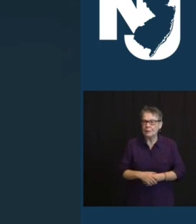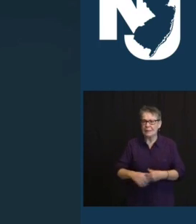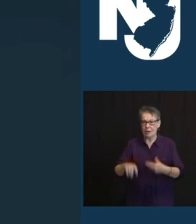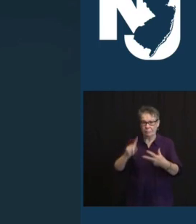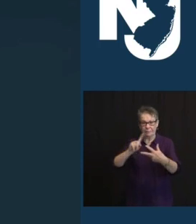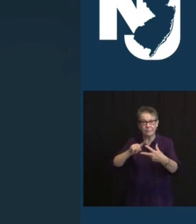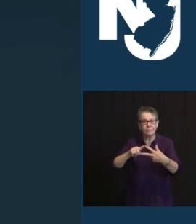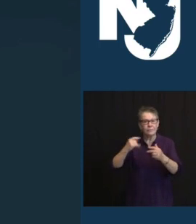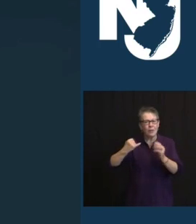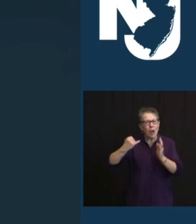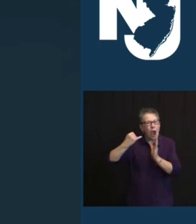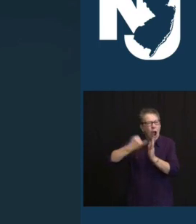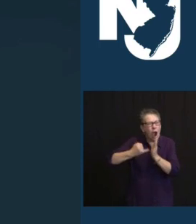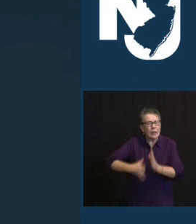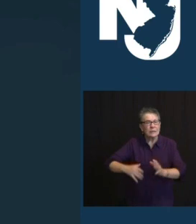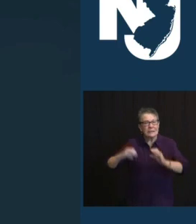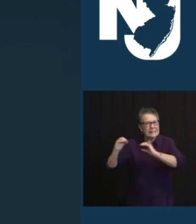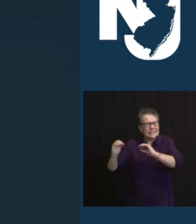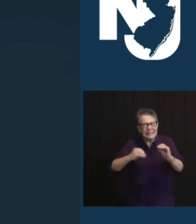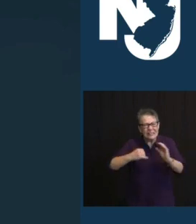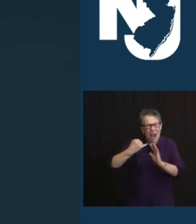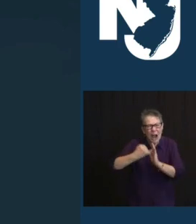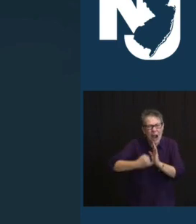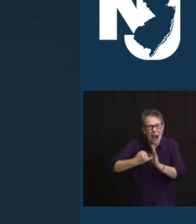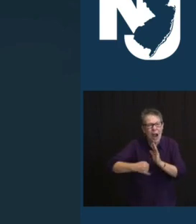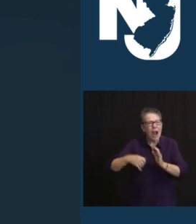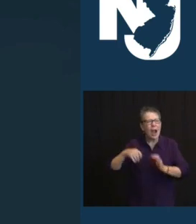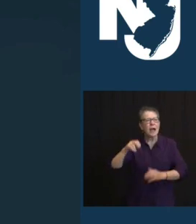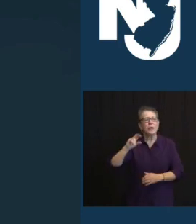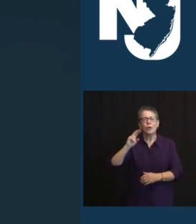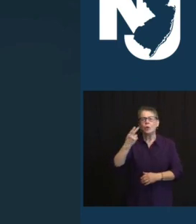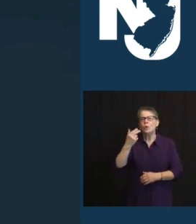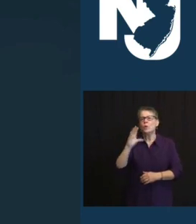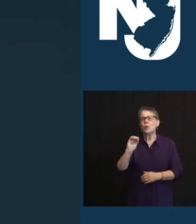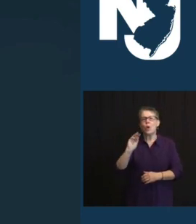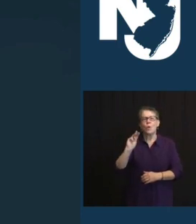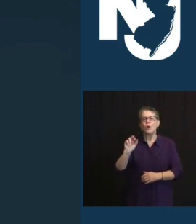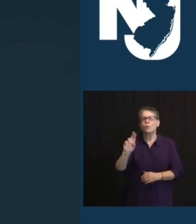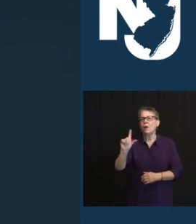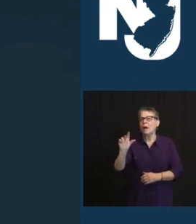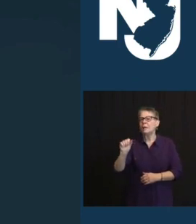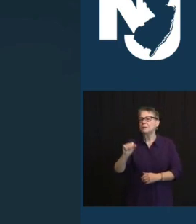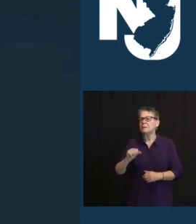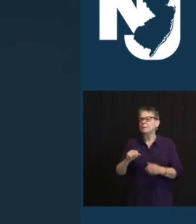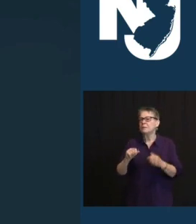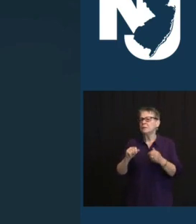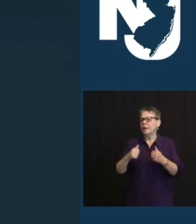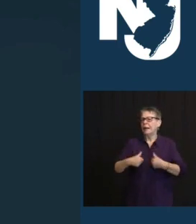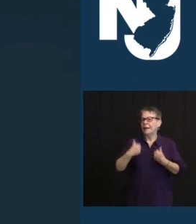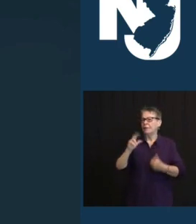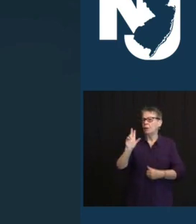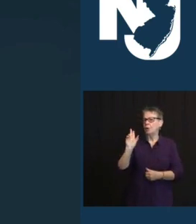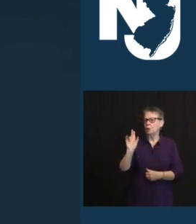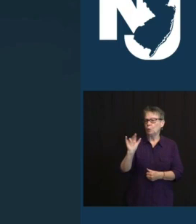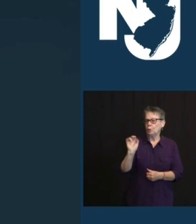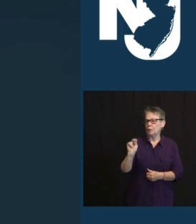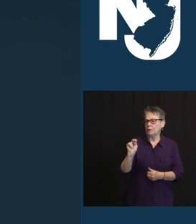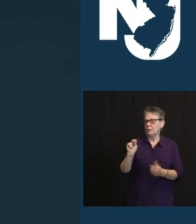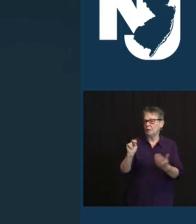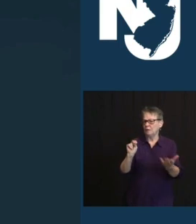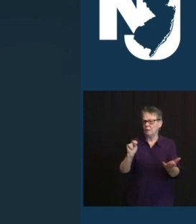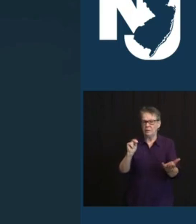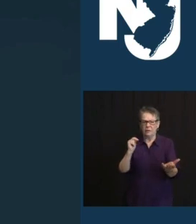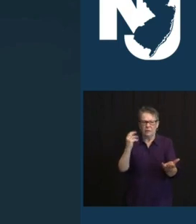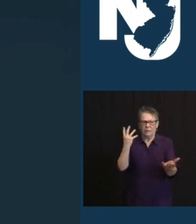EDUCATOR, AND DESIGNER HUGO MORALES WHO HAD CALLED UNION HIS HOME FOR MANY YEARS AS IF I HAD TO TELL YOU WHO'S AN ARTIST. LOOK AT THAT PICTURE.